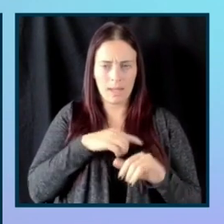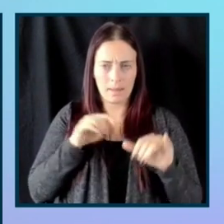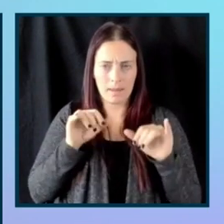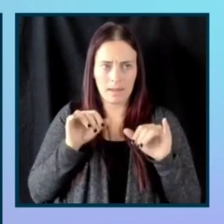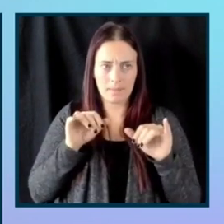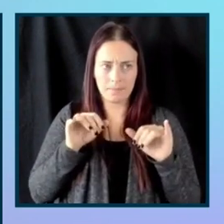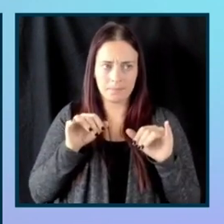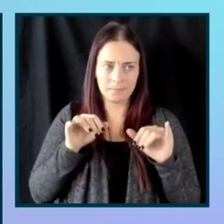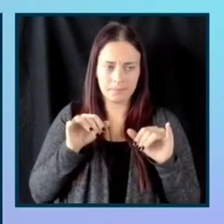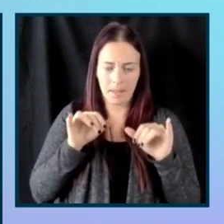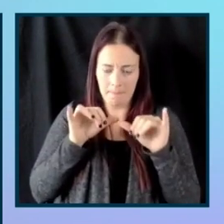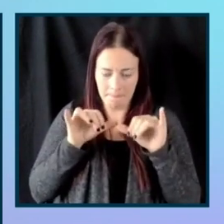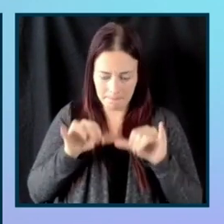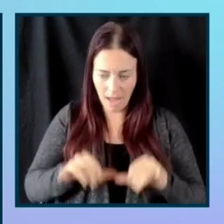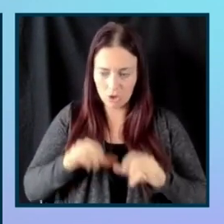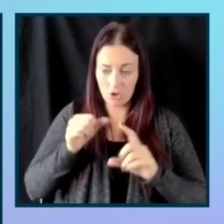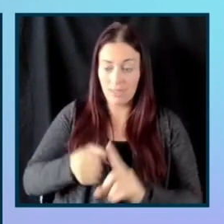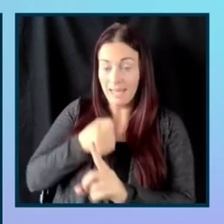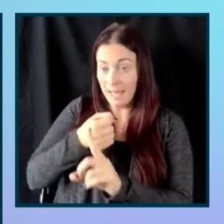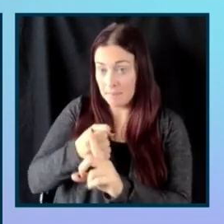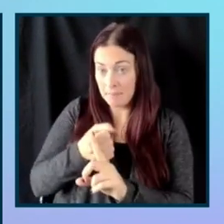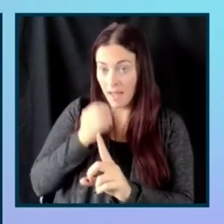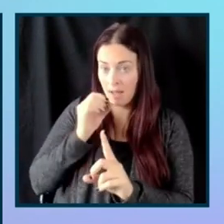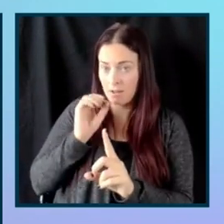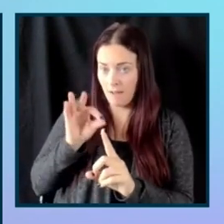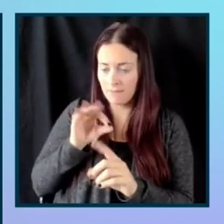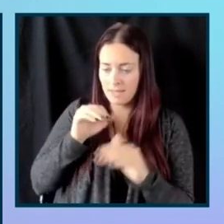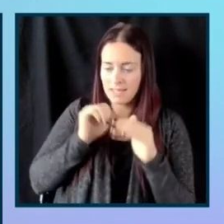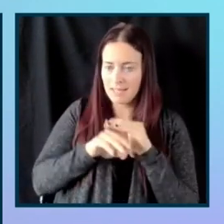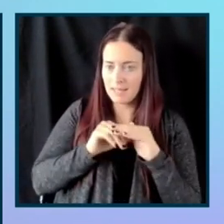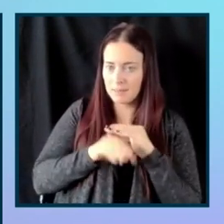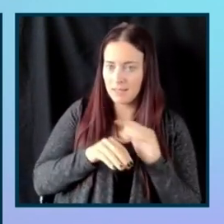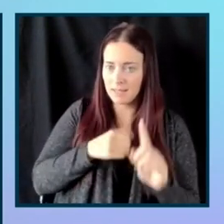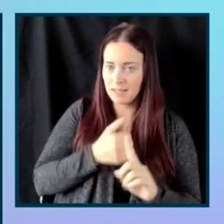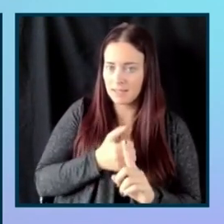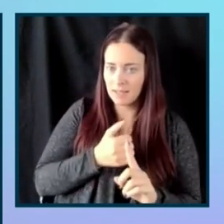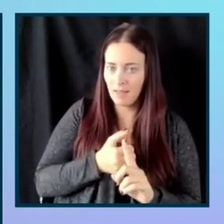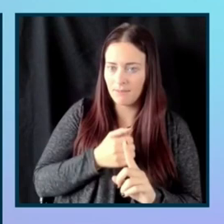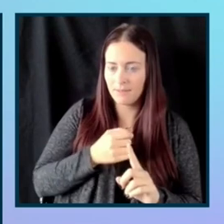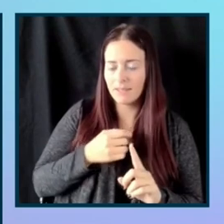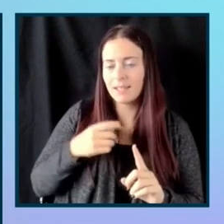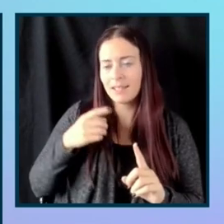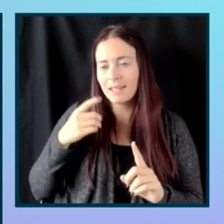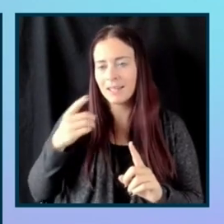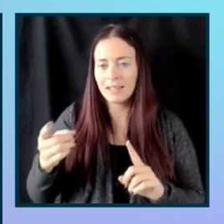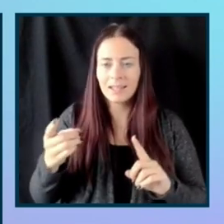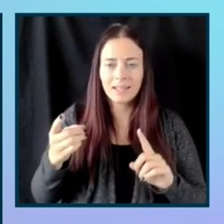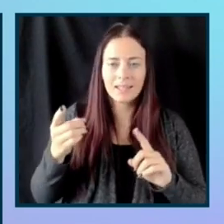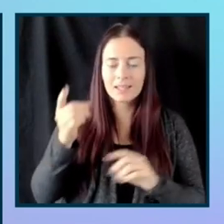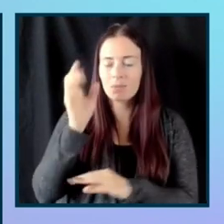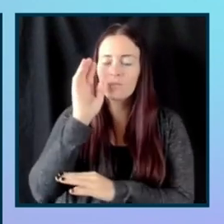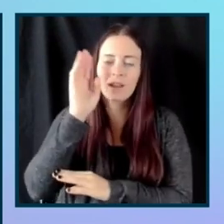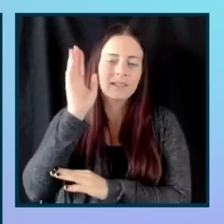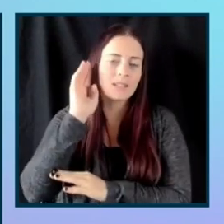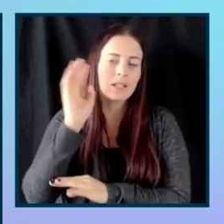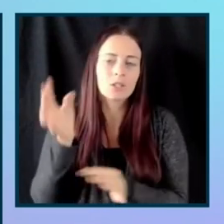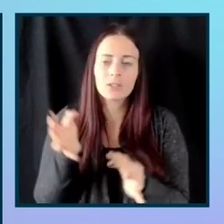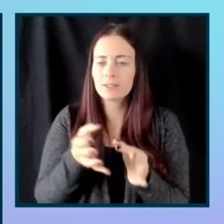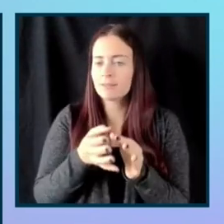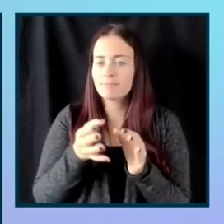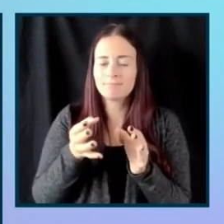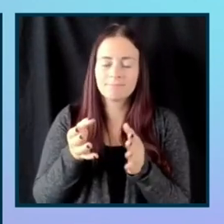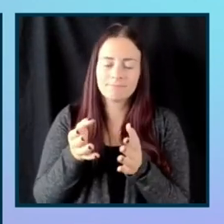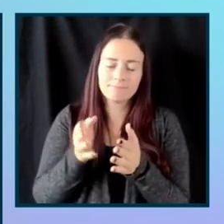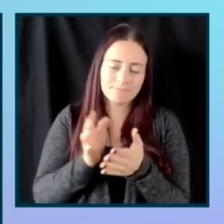accessibility. And he, he put it, put it more eloquently than I did, than I can. It's more about